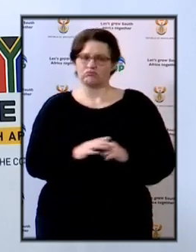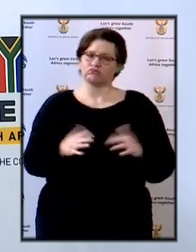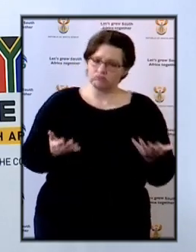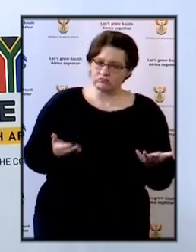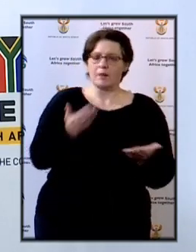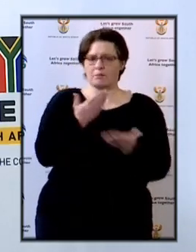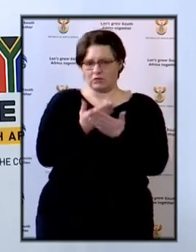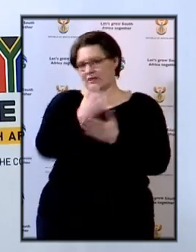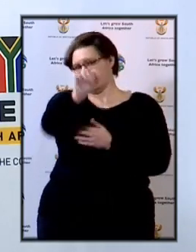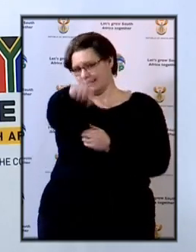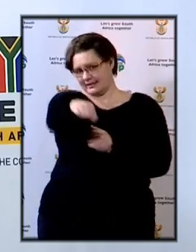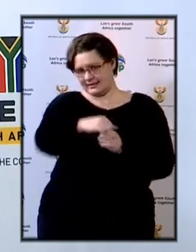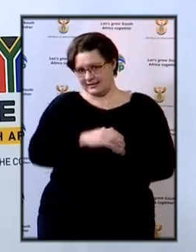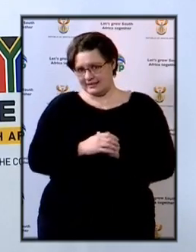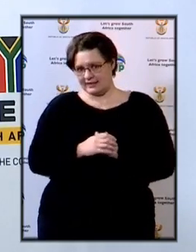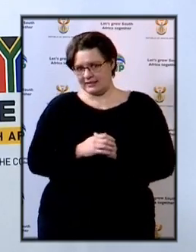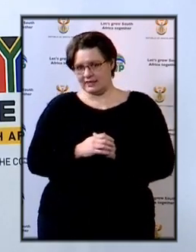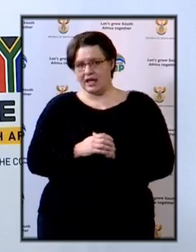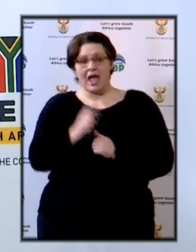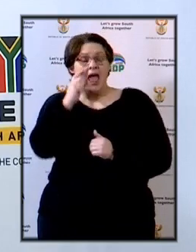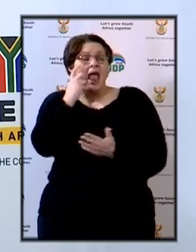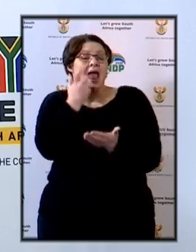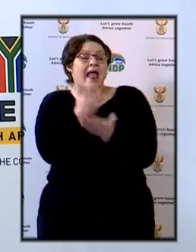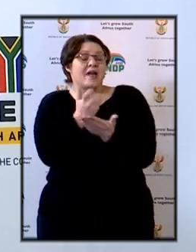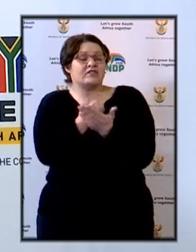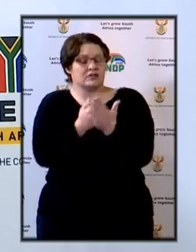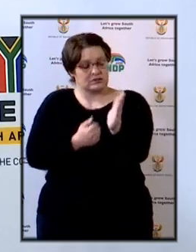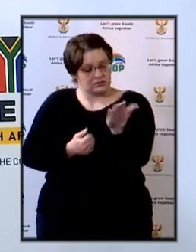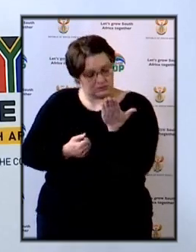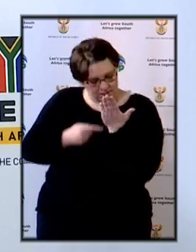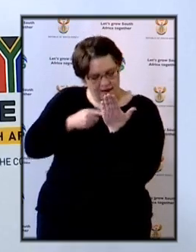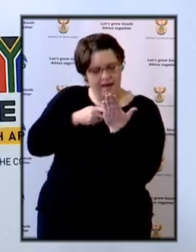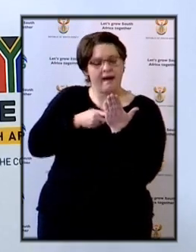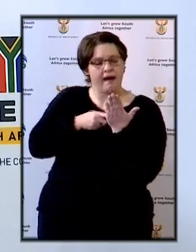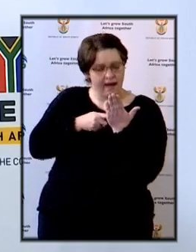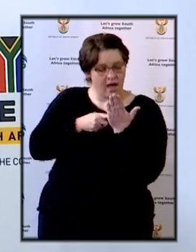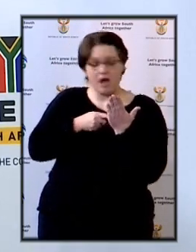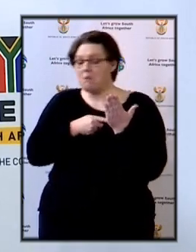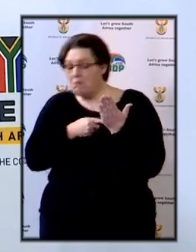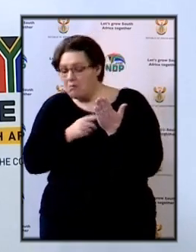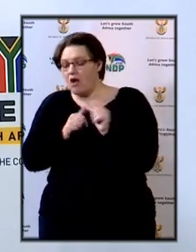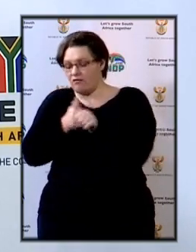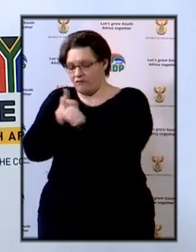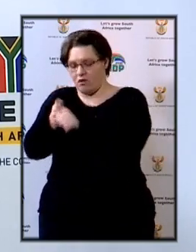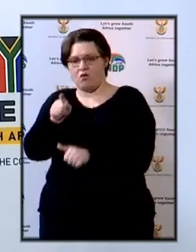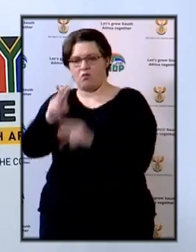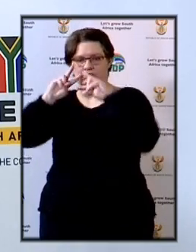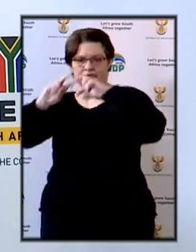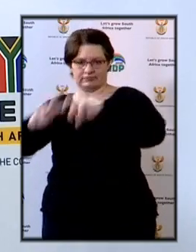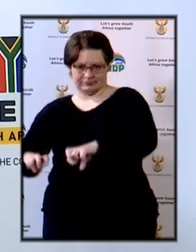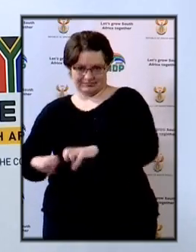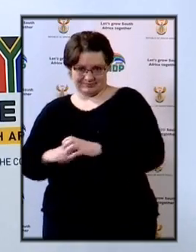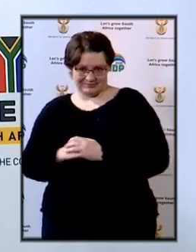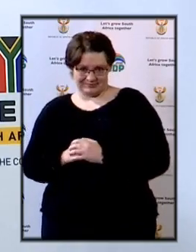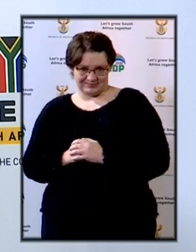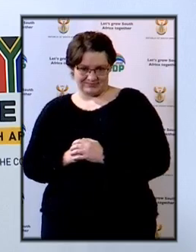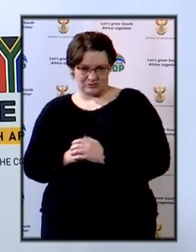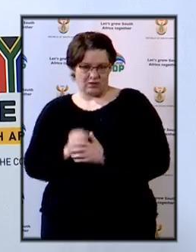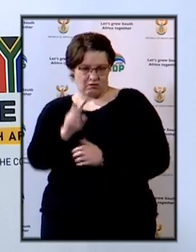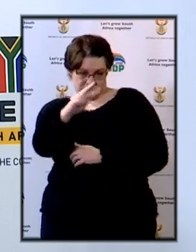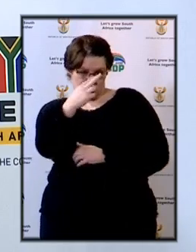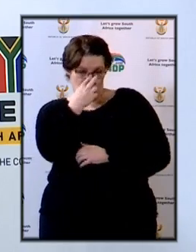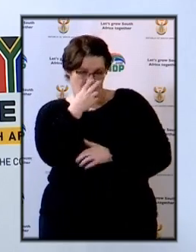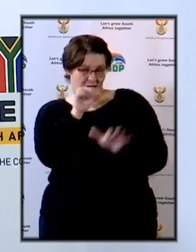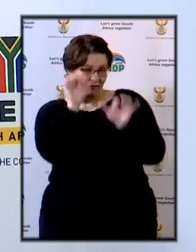the probability is that whatever evidence direct us we will be following that one. So look at this